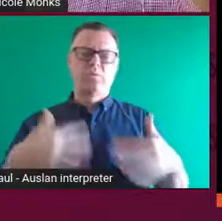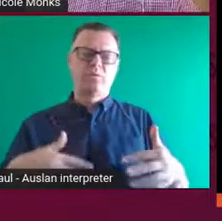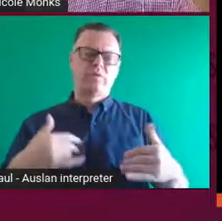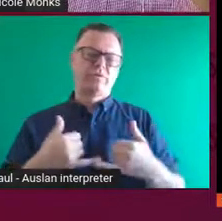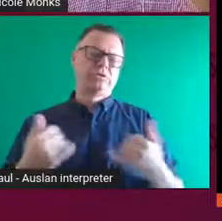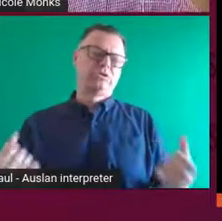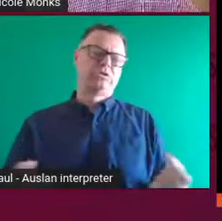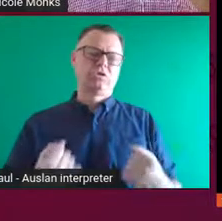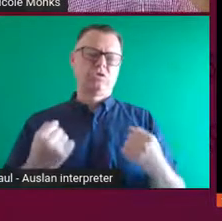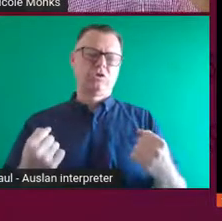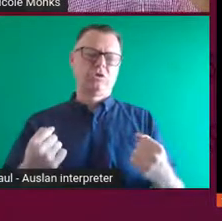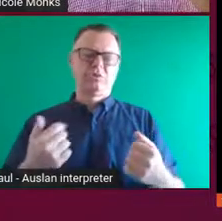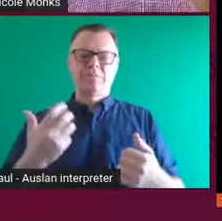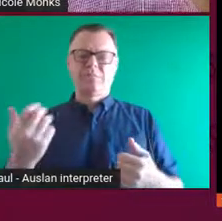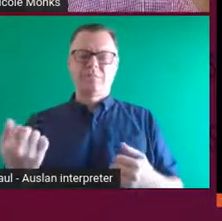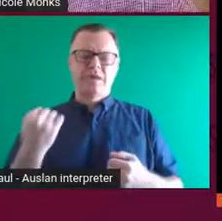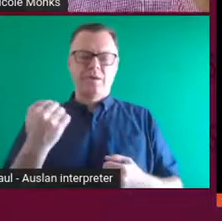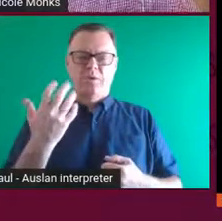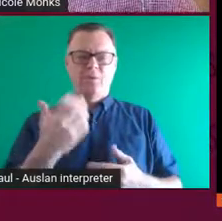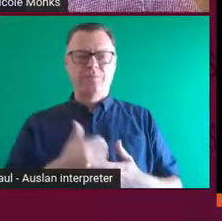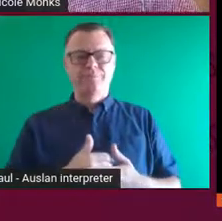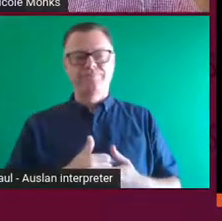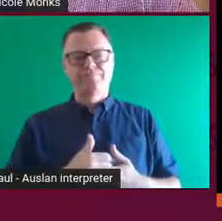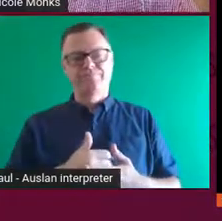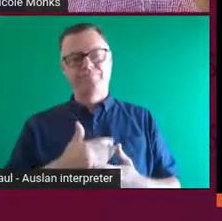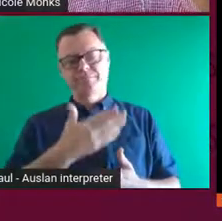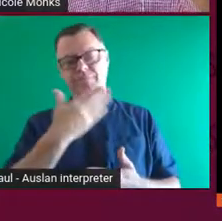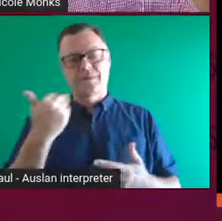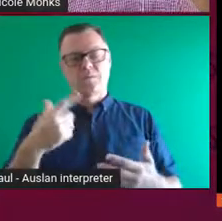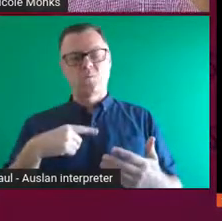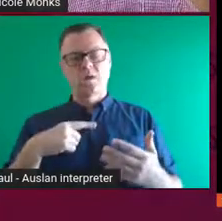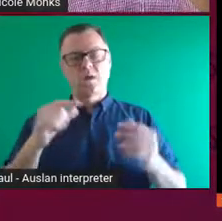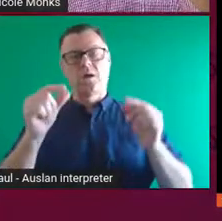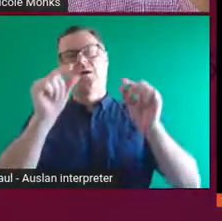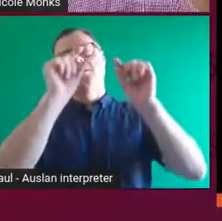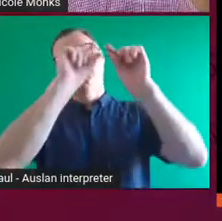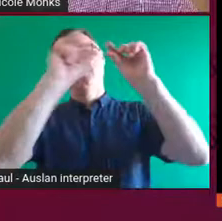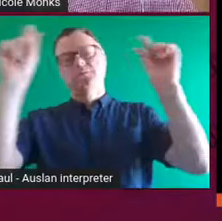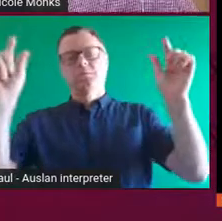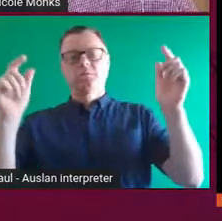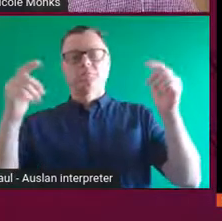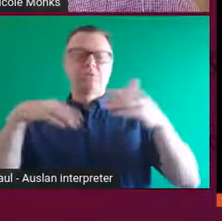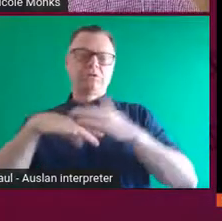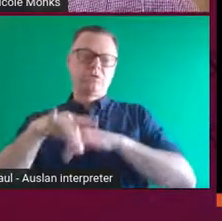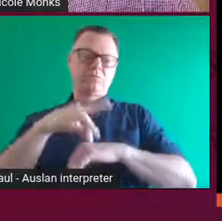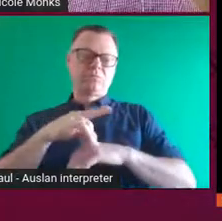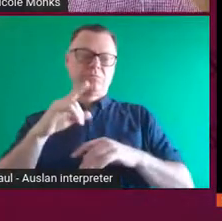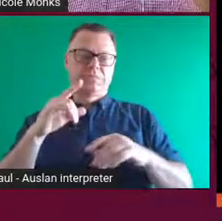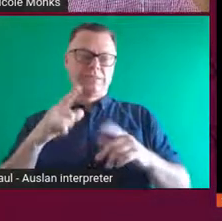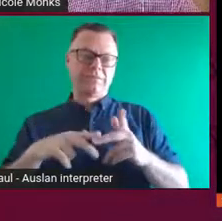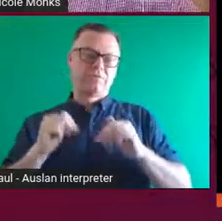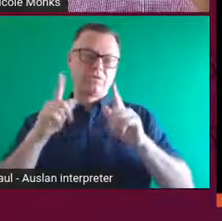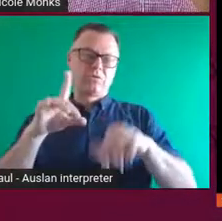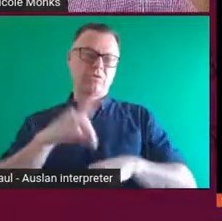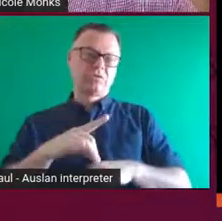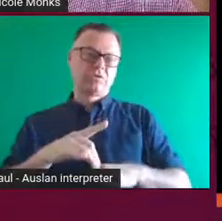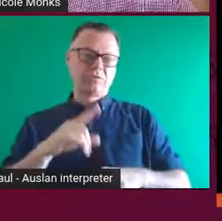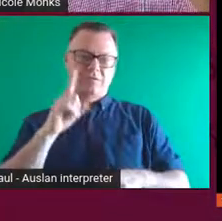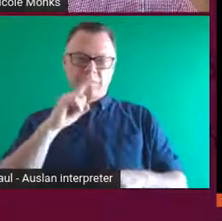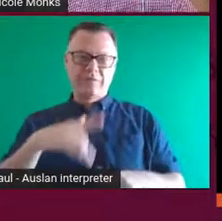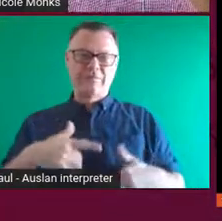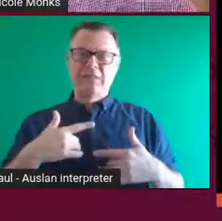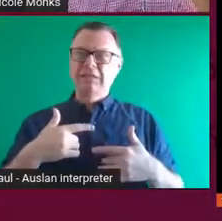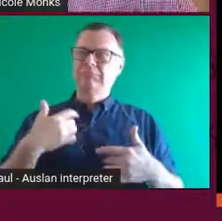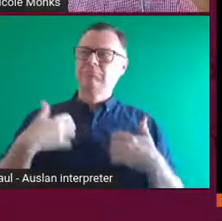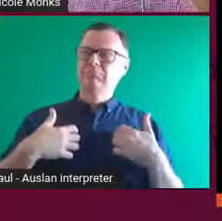the fact that it welcomes people into a space that is often, you know, if you're going into hospital, it's not your best